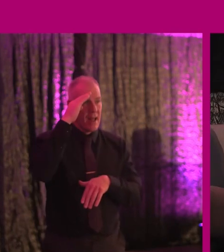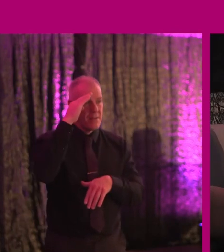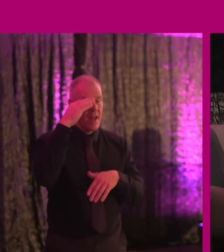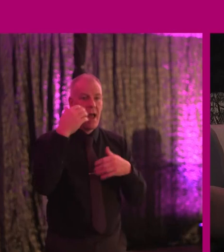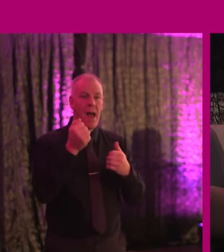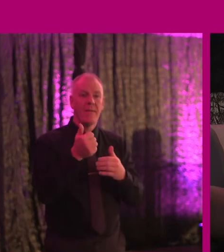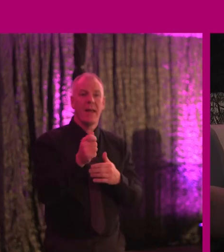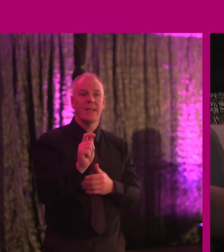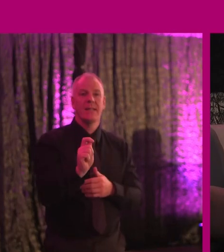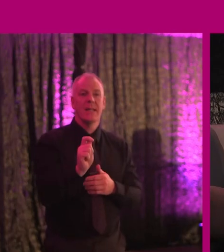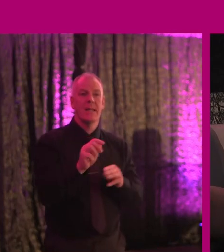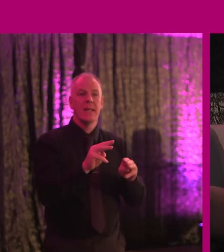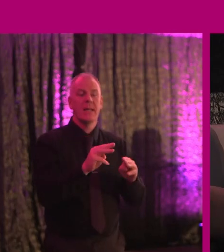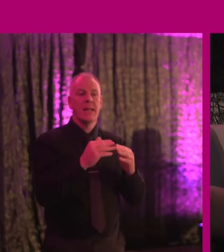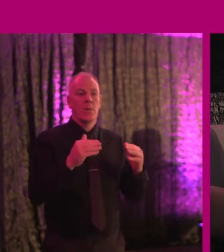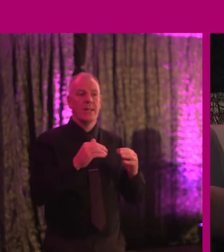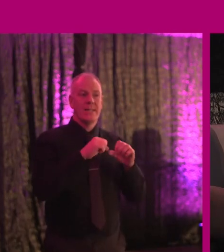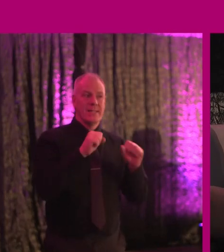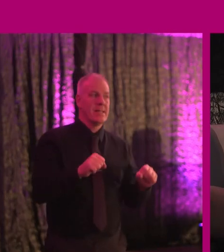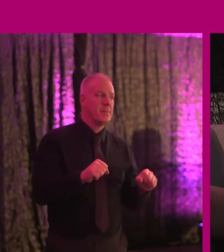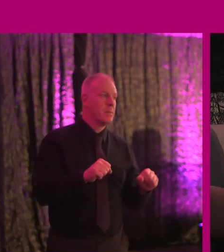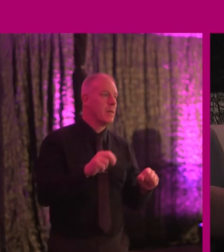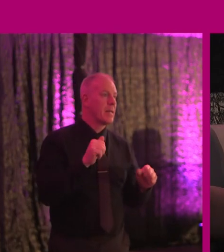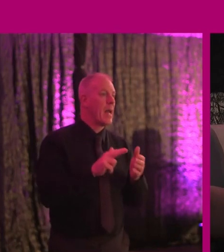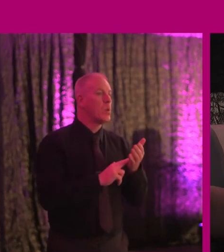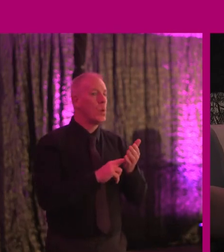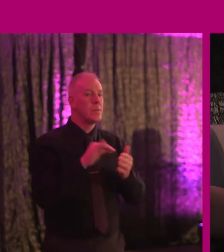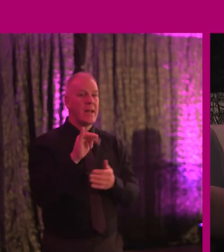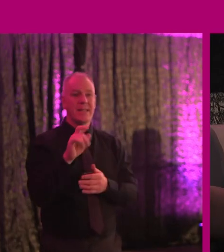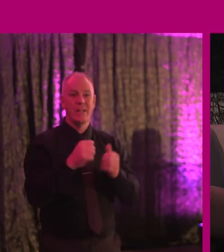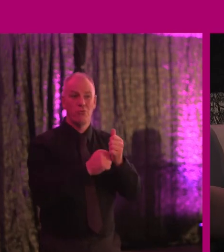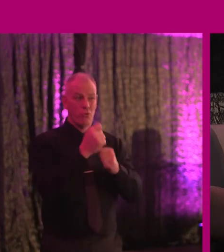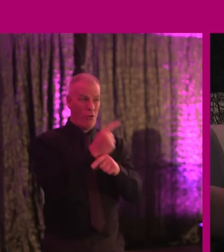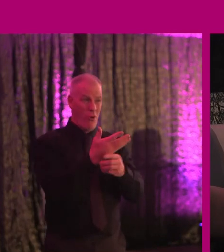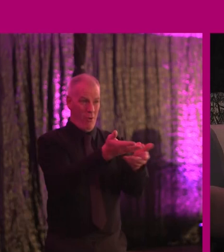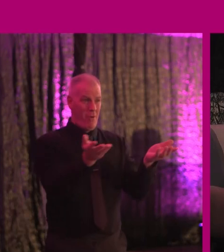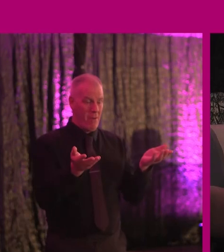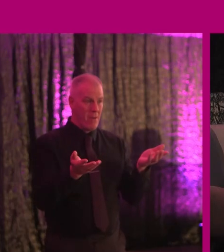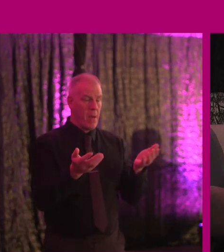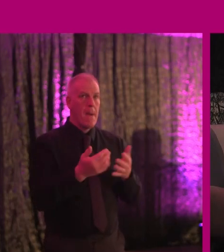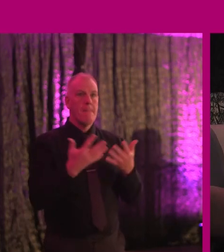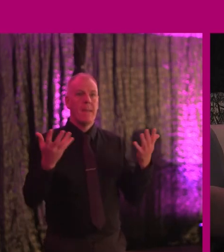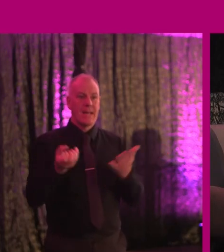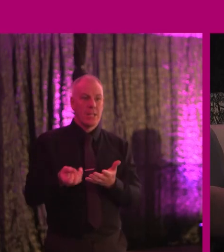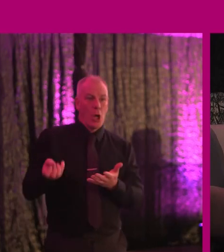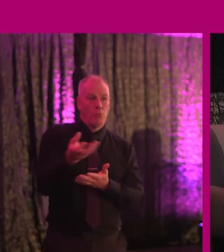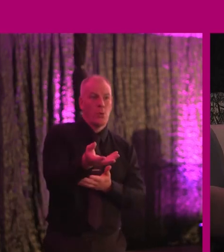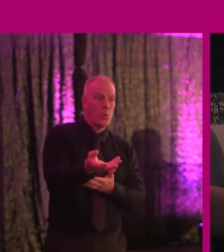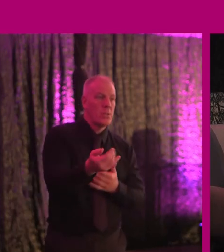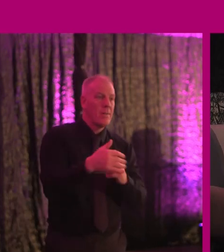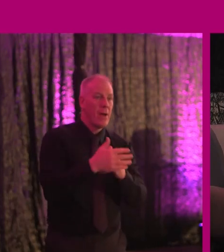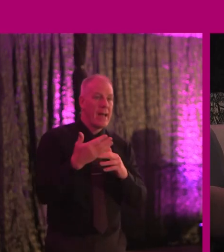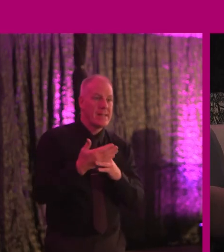assistive technology ecosystem, which would build on the IT infrastructure that's out there. I mean, the biggest contributions to